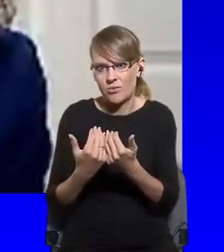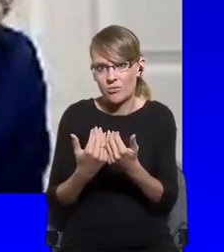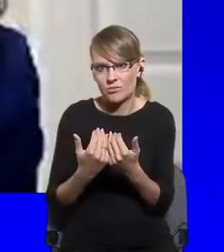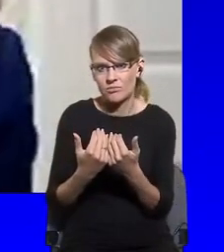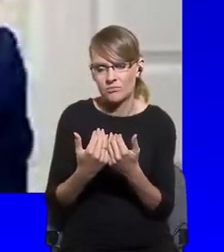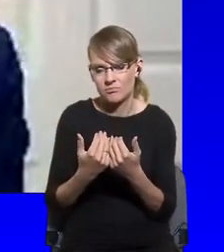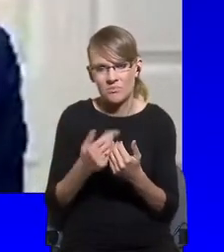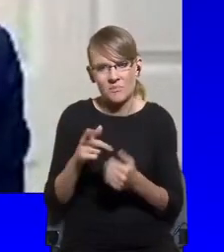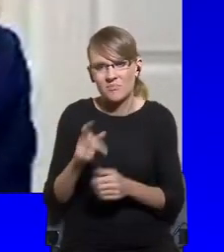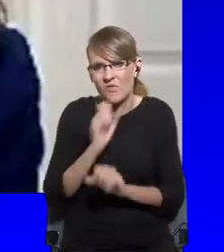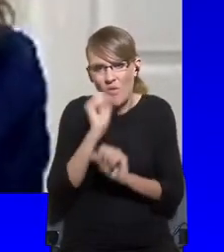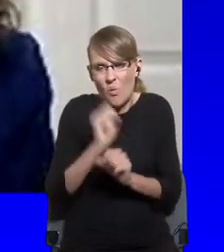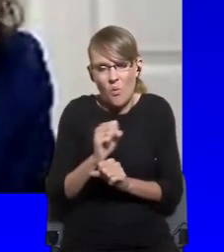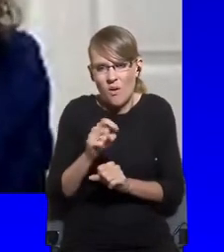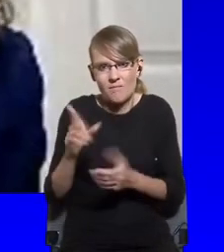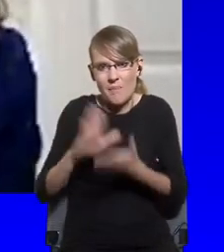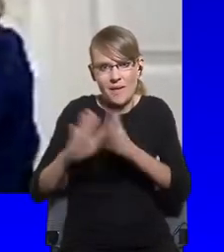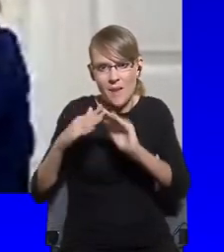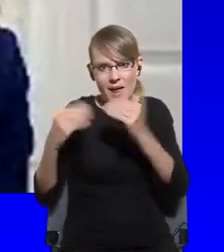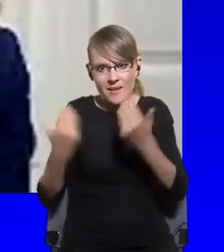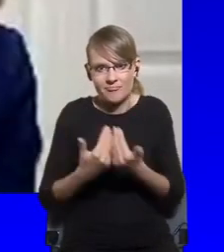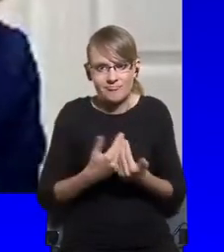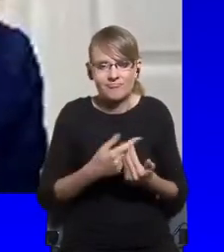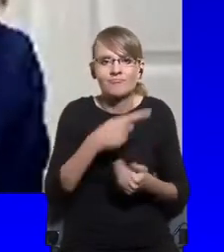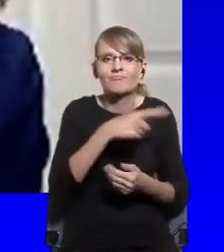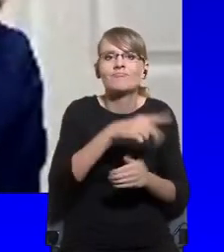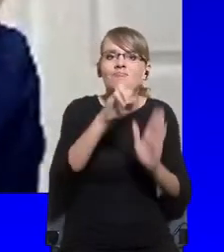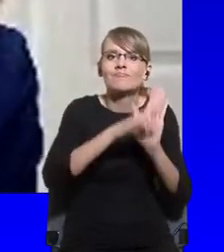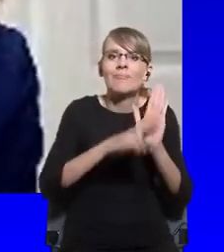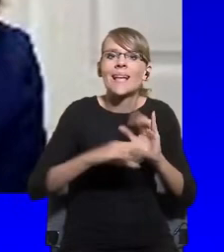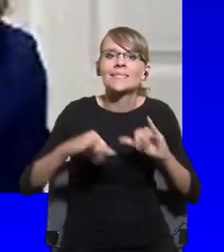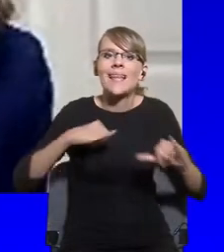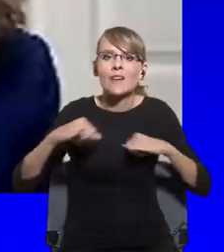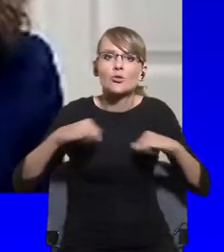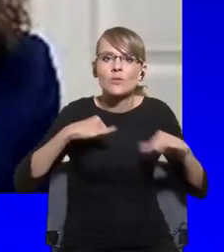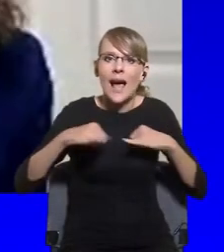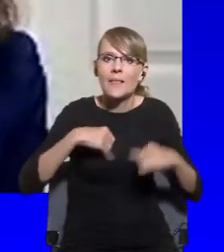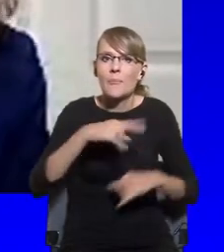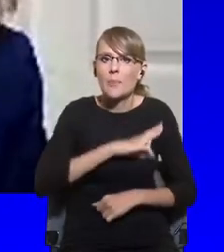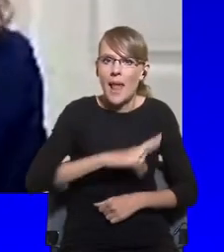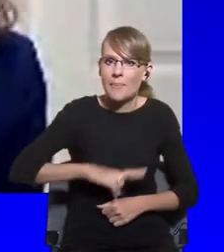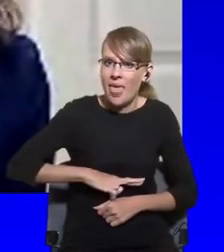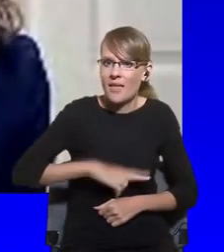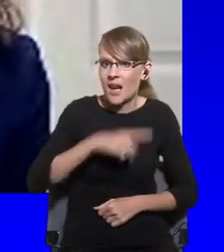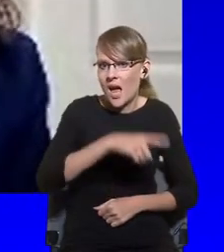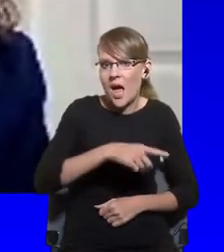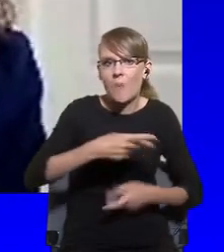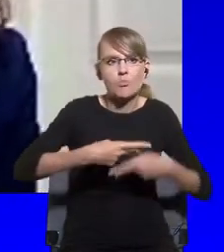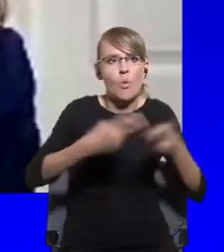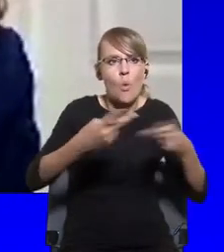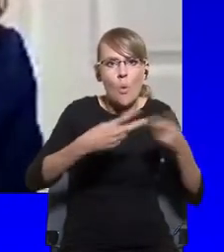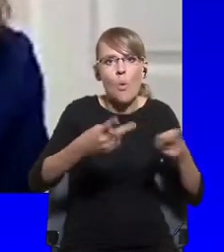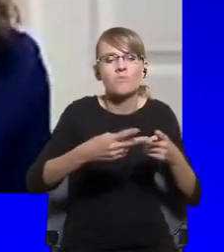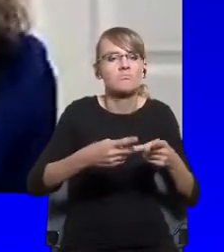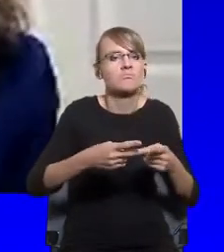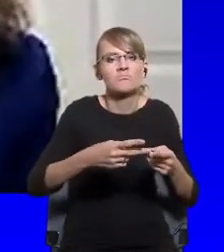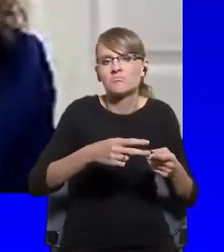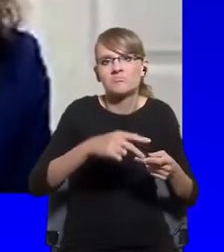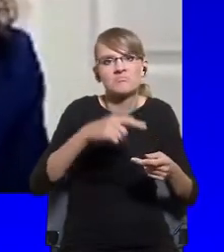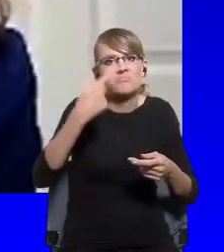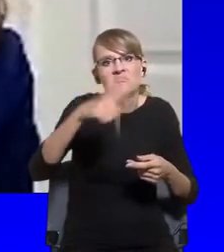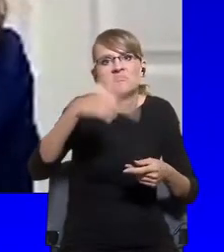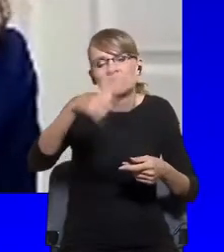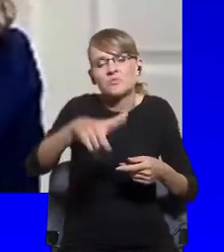three weeks, the prime minister would issue an executive decree, sometimes not involving regional governments, local